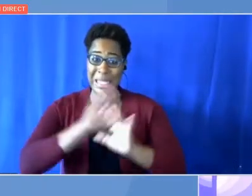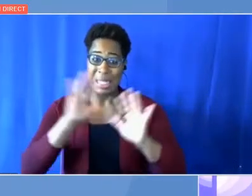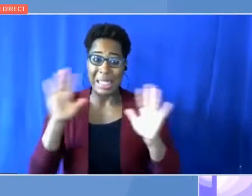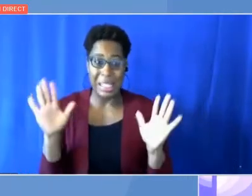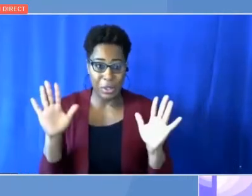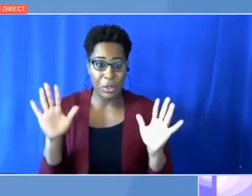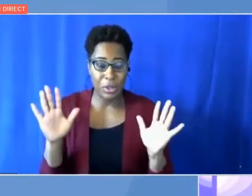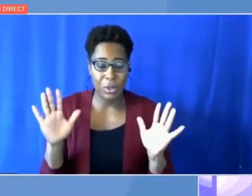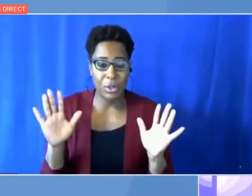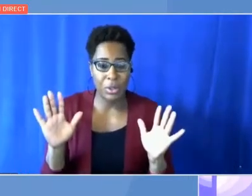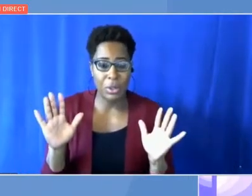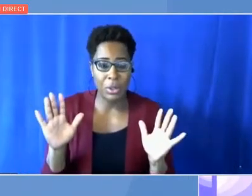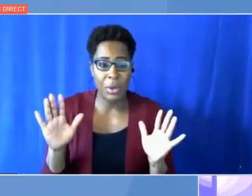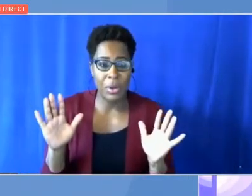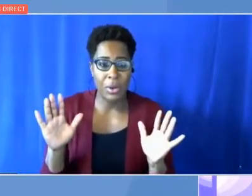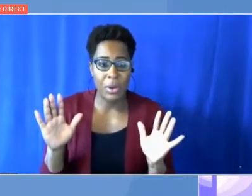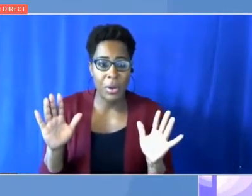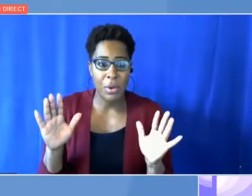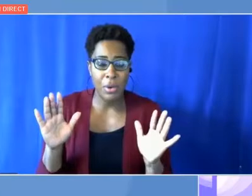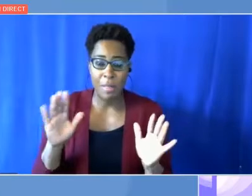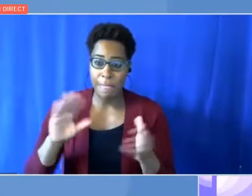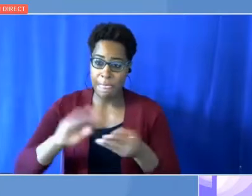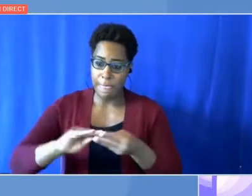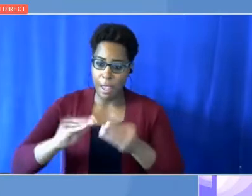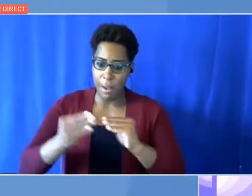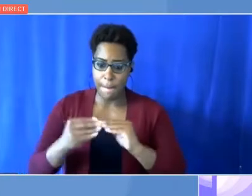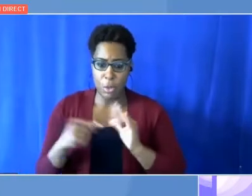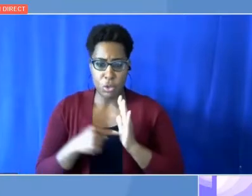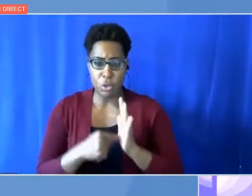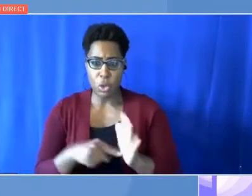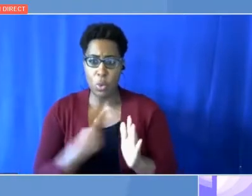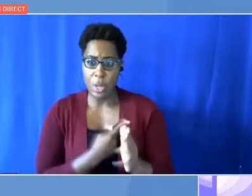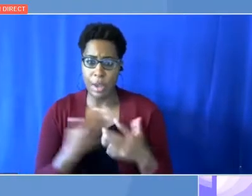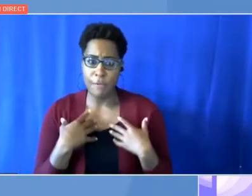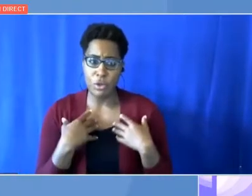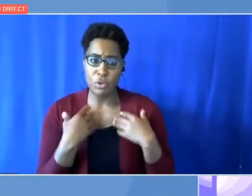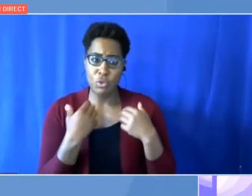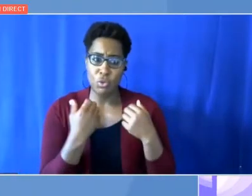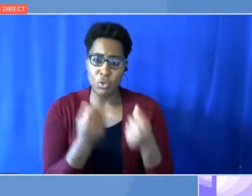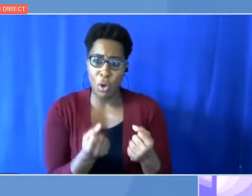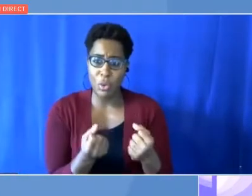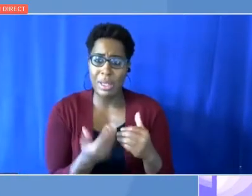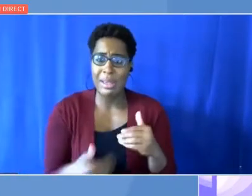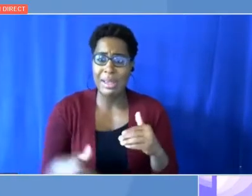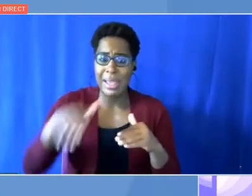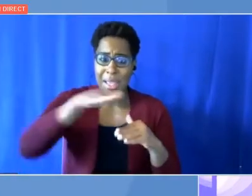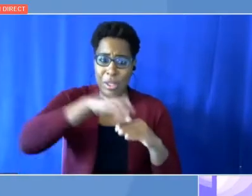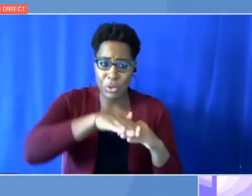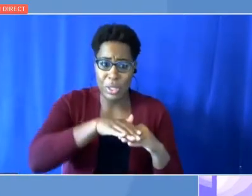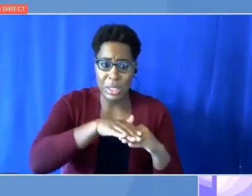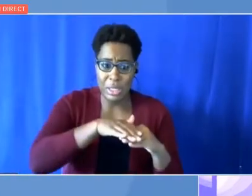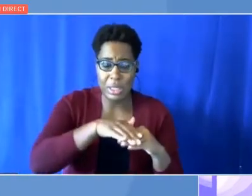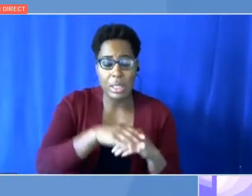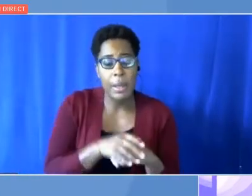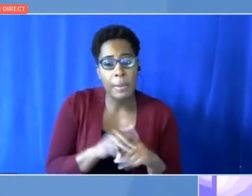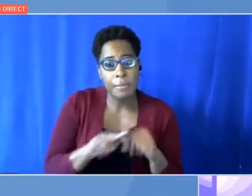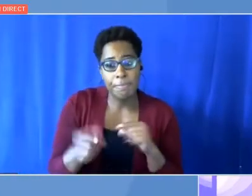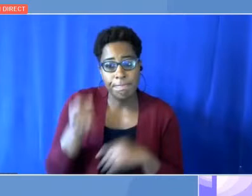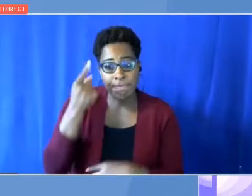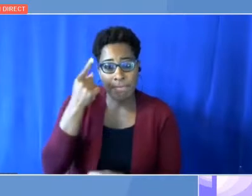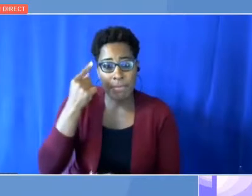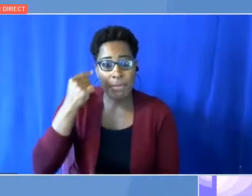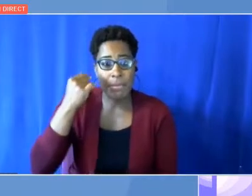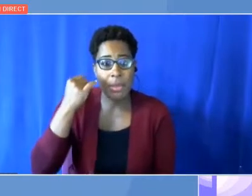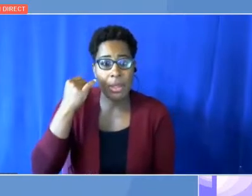numbers say that we have strongly increased investment in the transition if you want to get the result that is coherent with the Paris